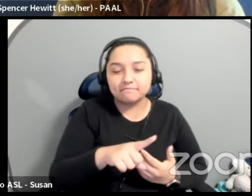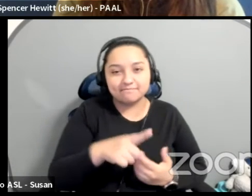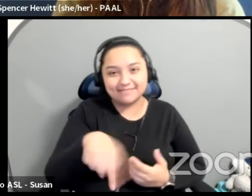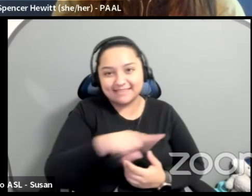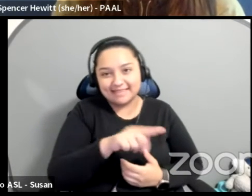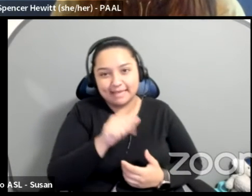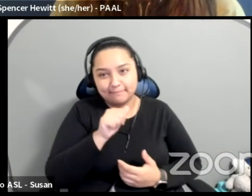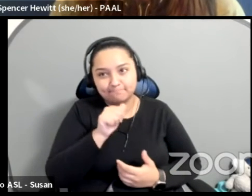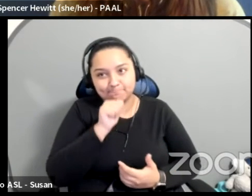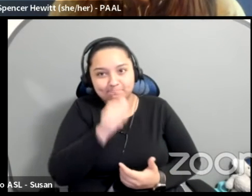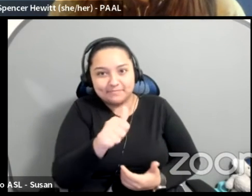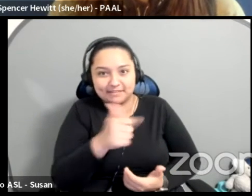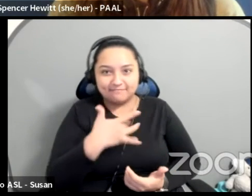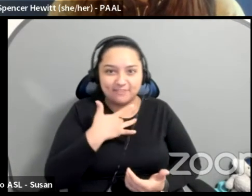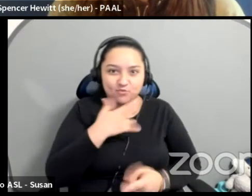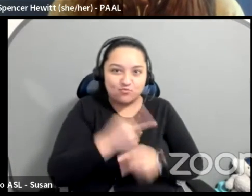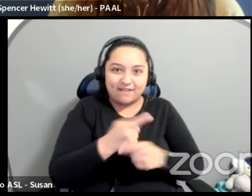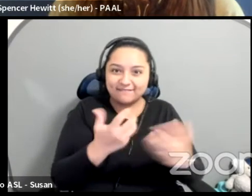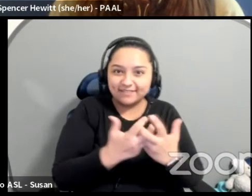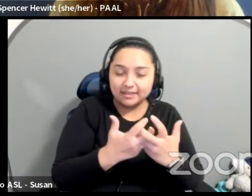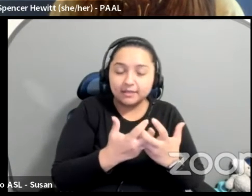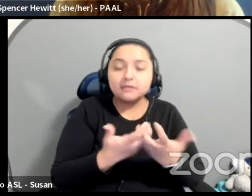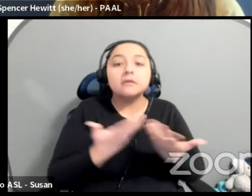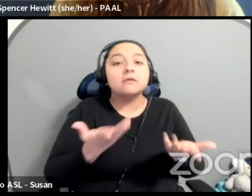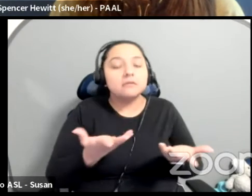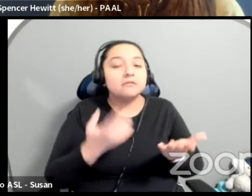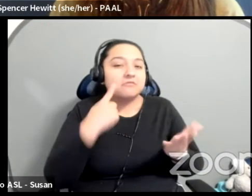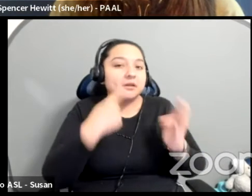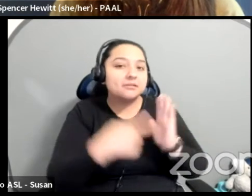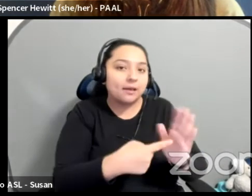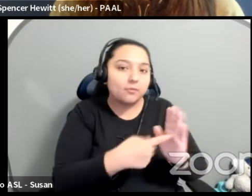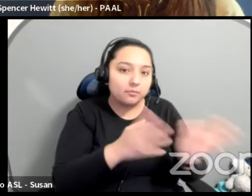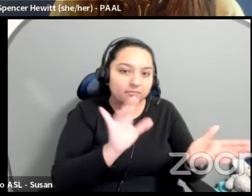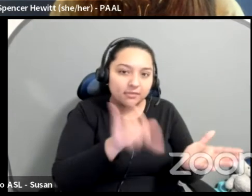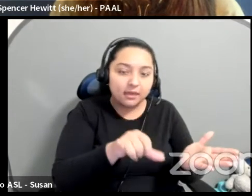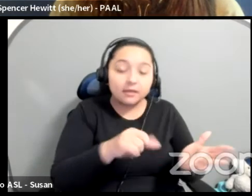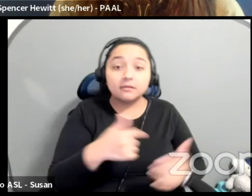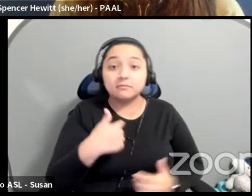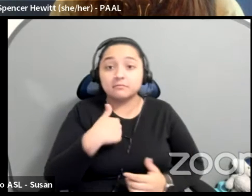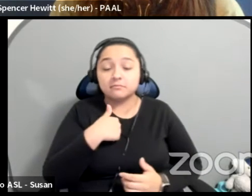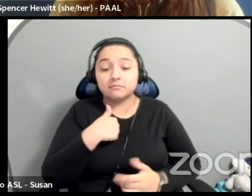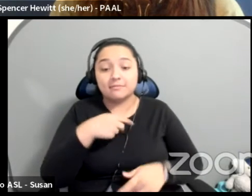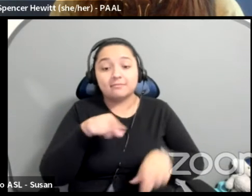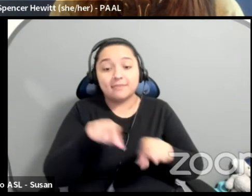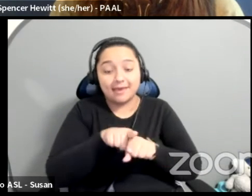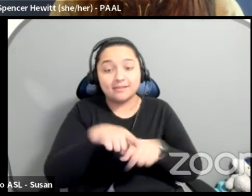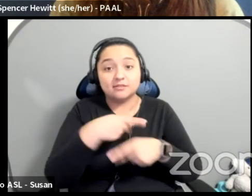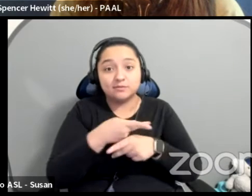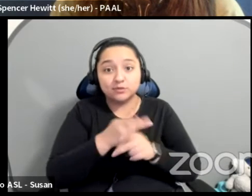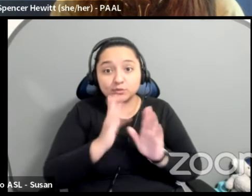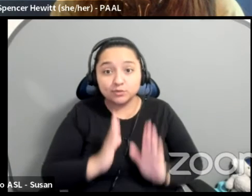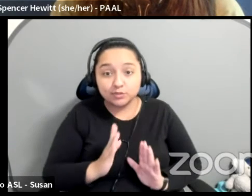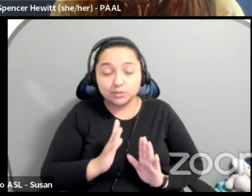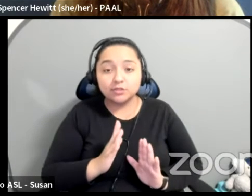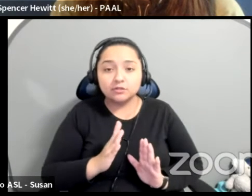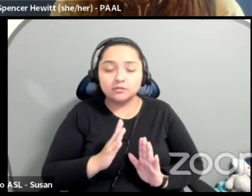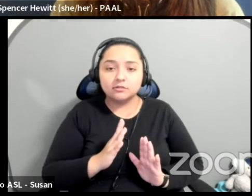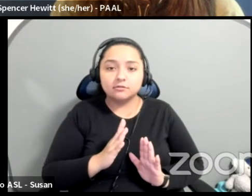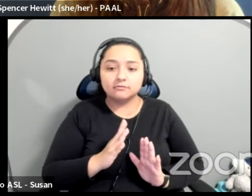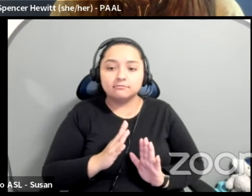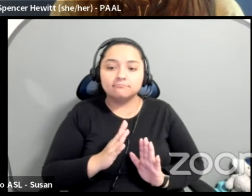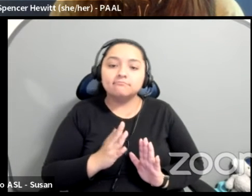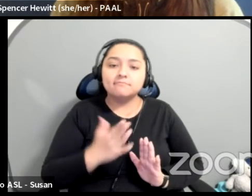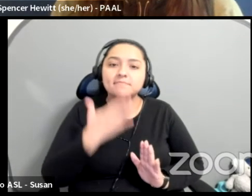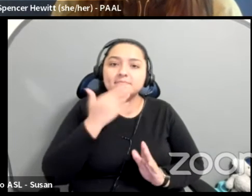And so I think the best for me as a producer, the best thing that I can do is be very public